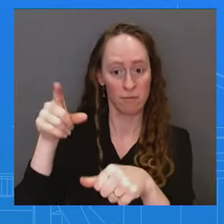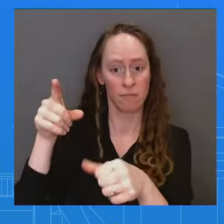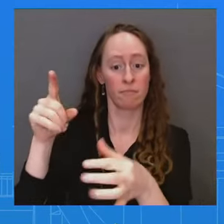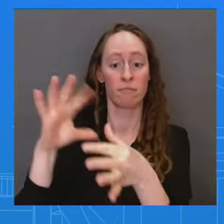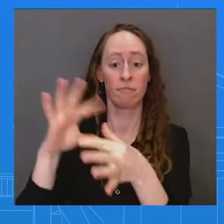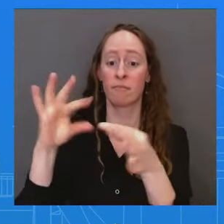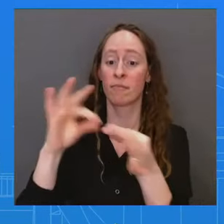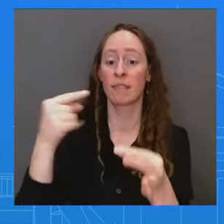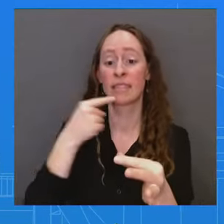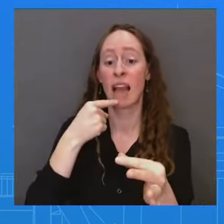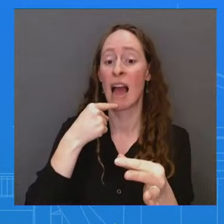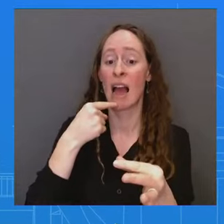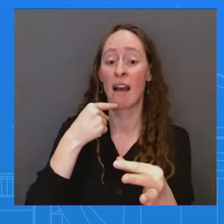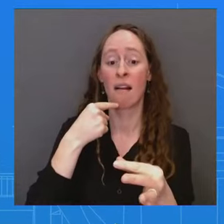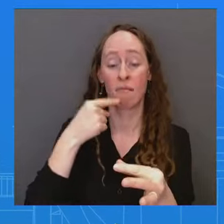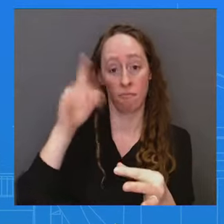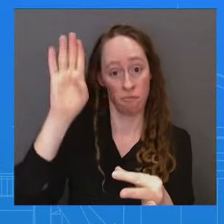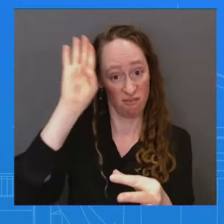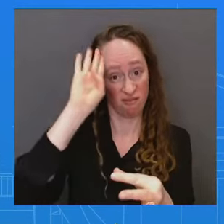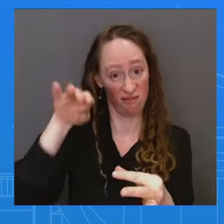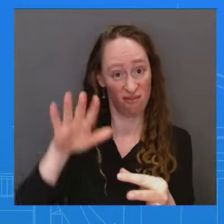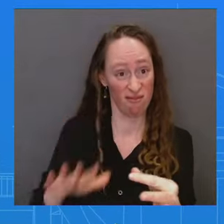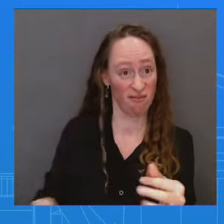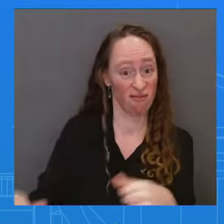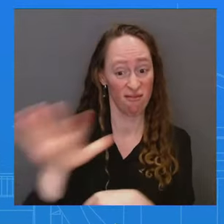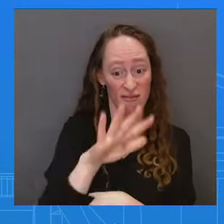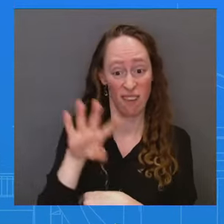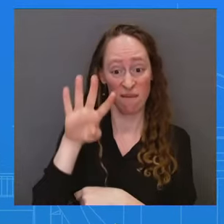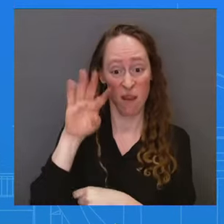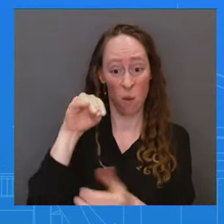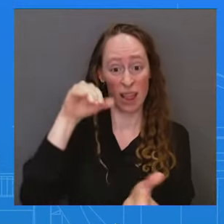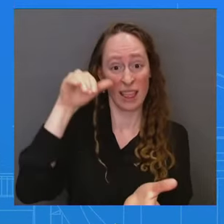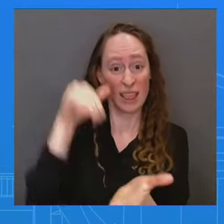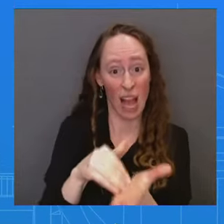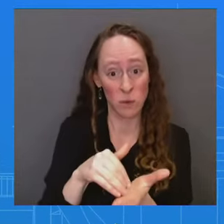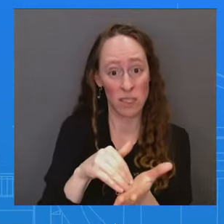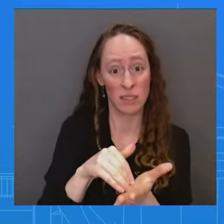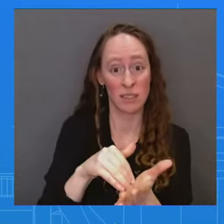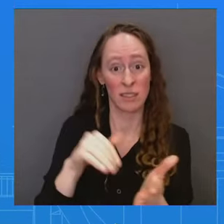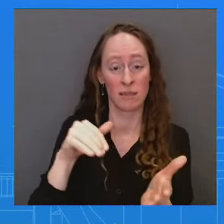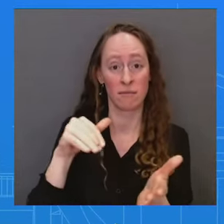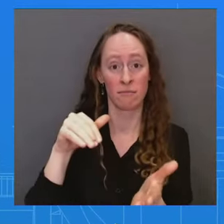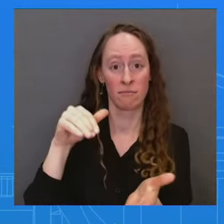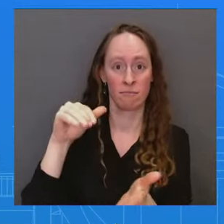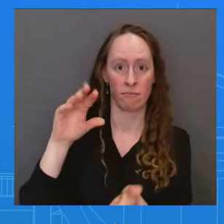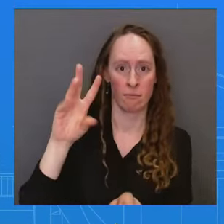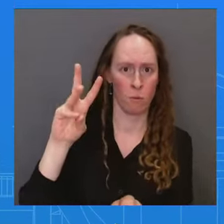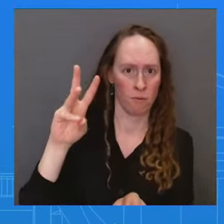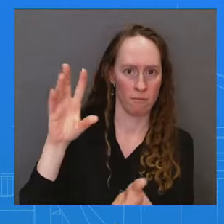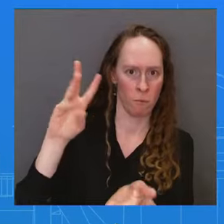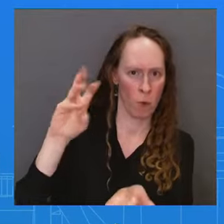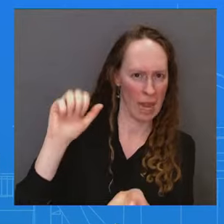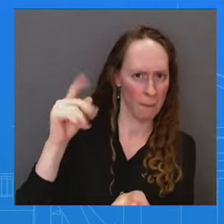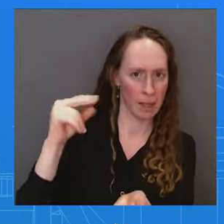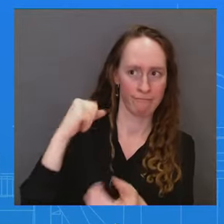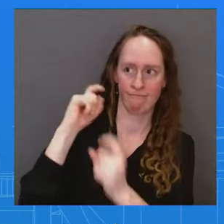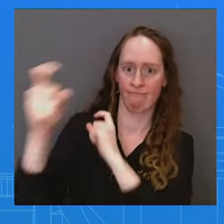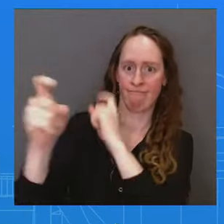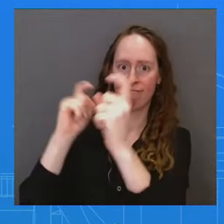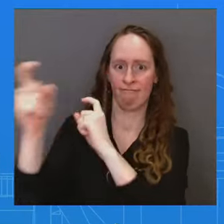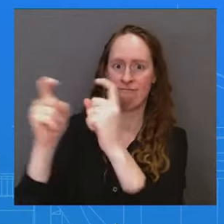that the U.S. provided to Ukraine, sensitive material small enough to be